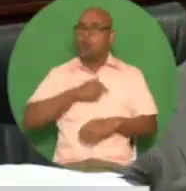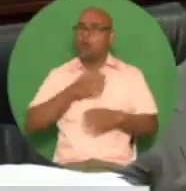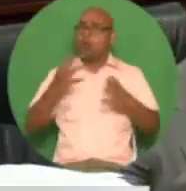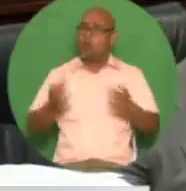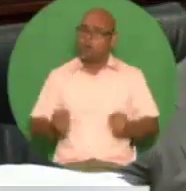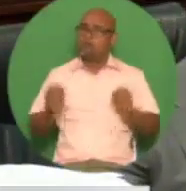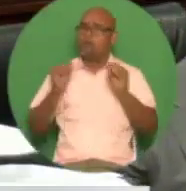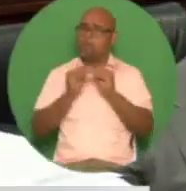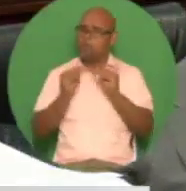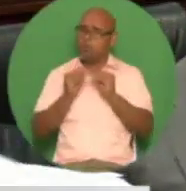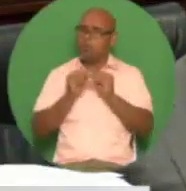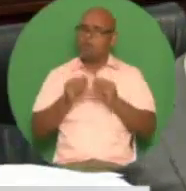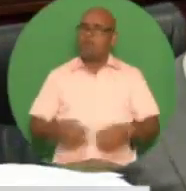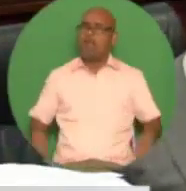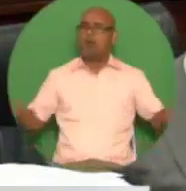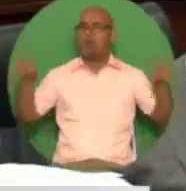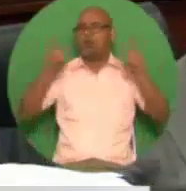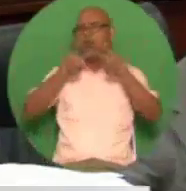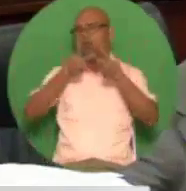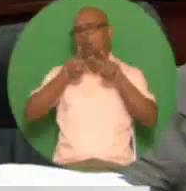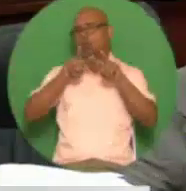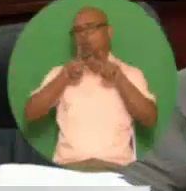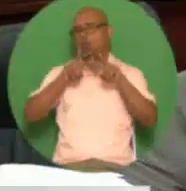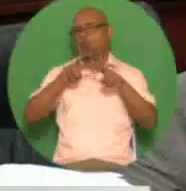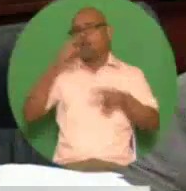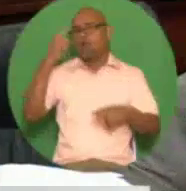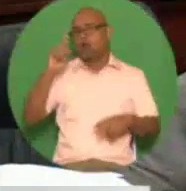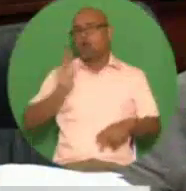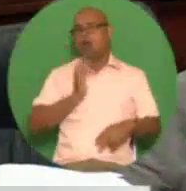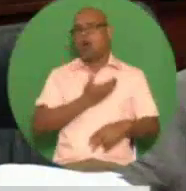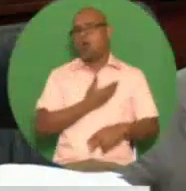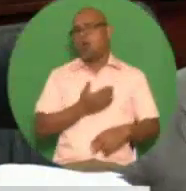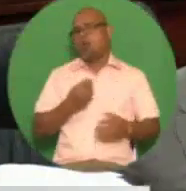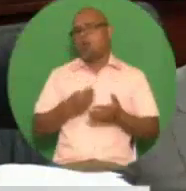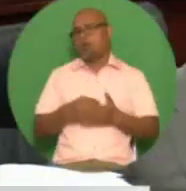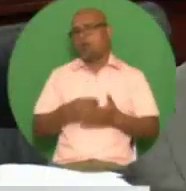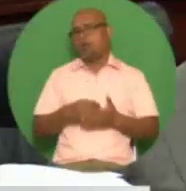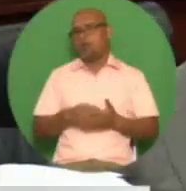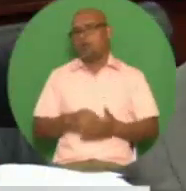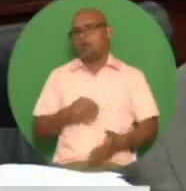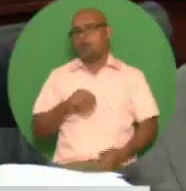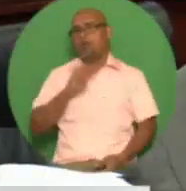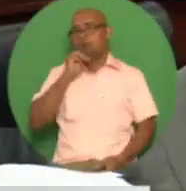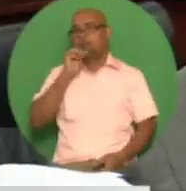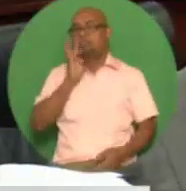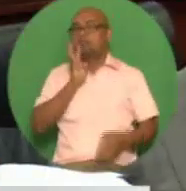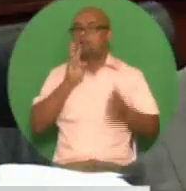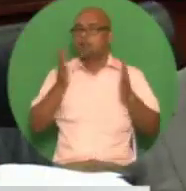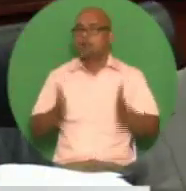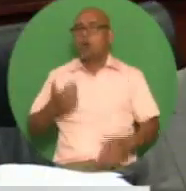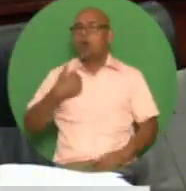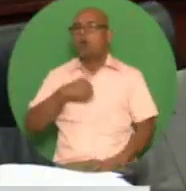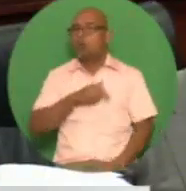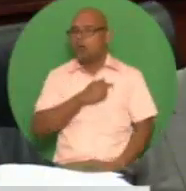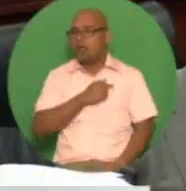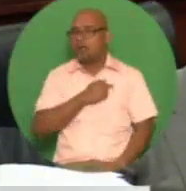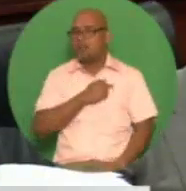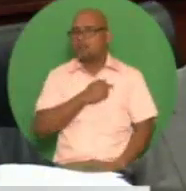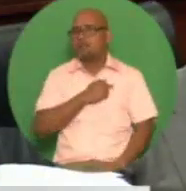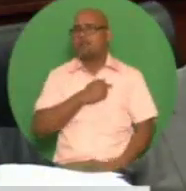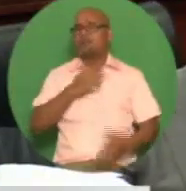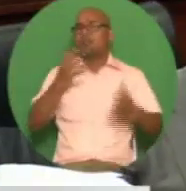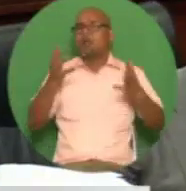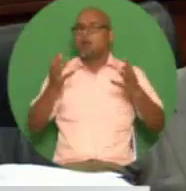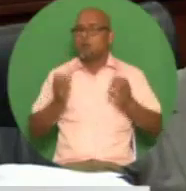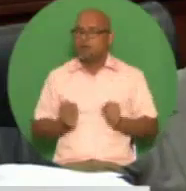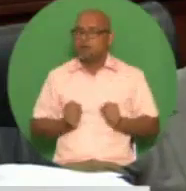light manufacturing and emerging industries madam speaker we are facilitating inflows of direct following